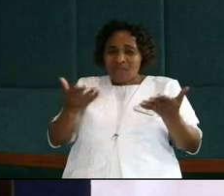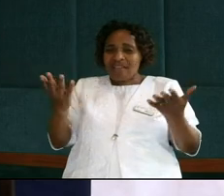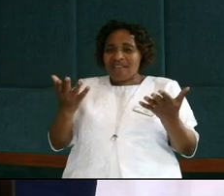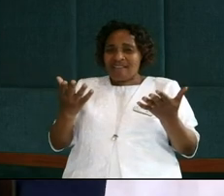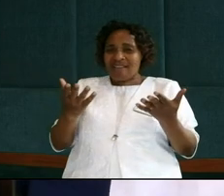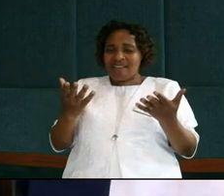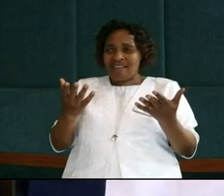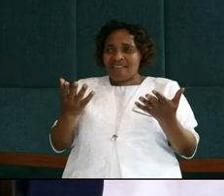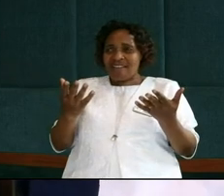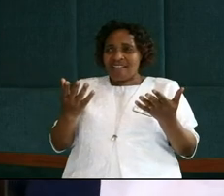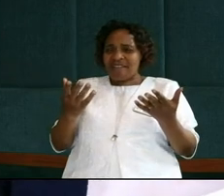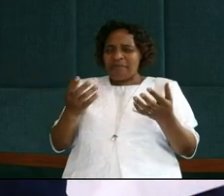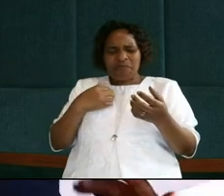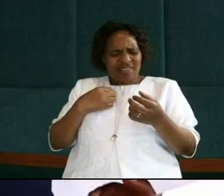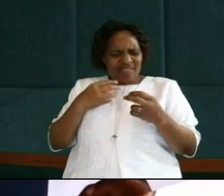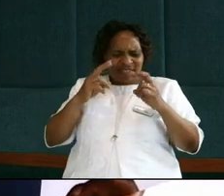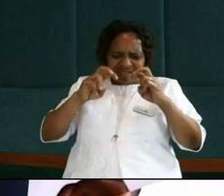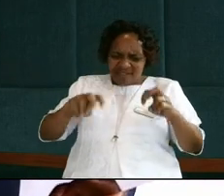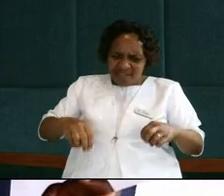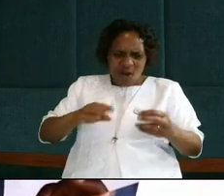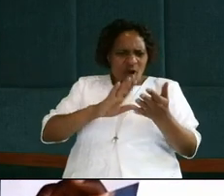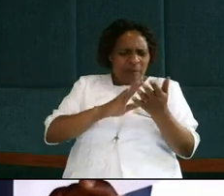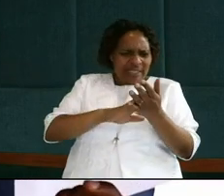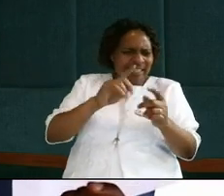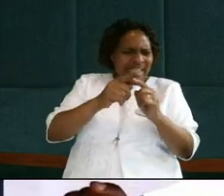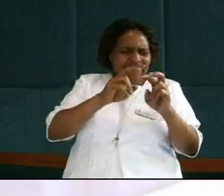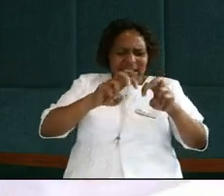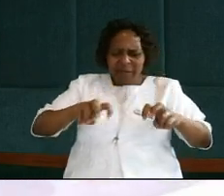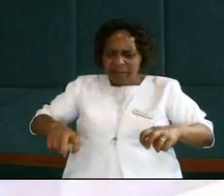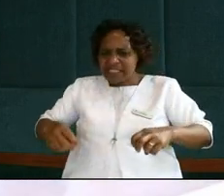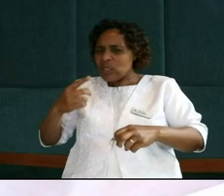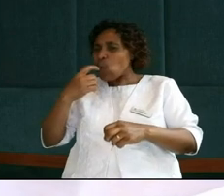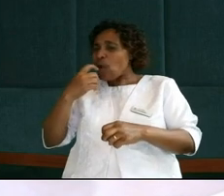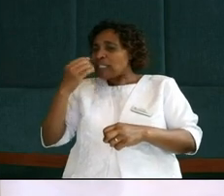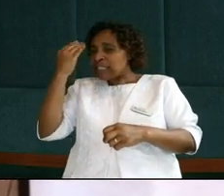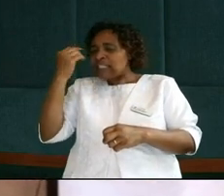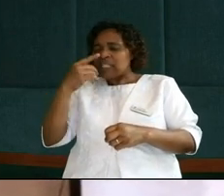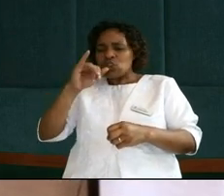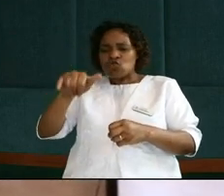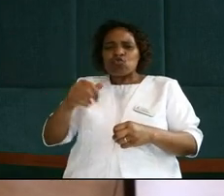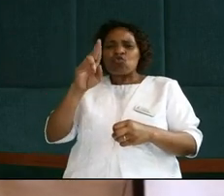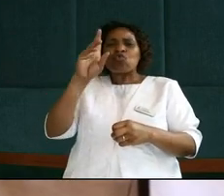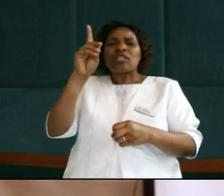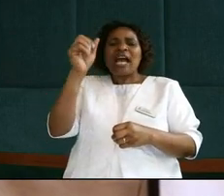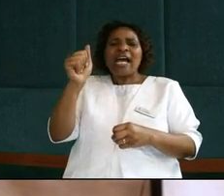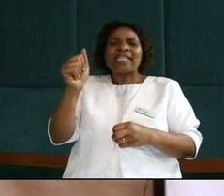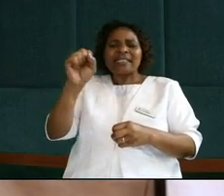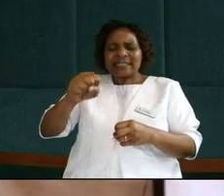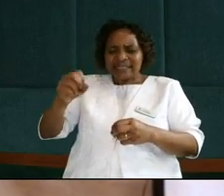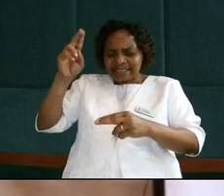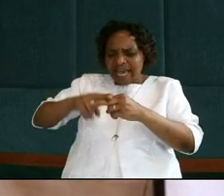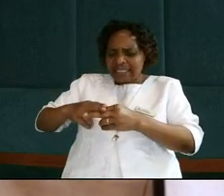And as I was checking through commentaries, discovered Ellen G. Well, it actually says Judas sat next